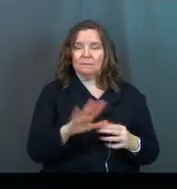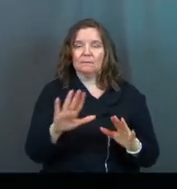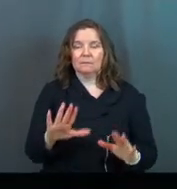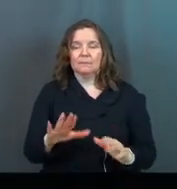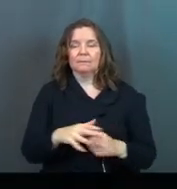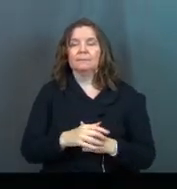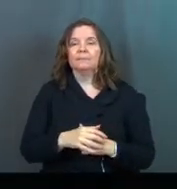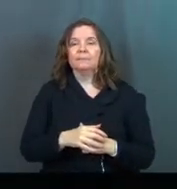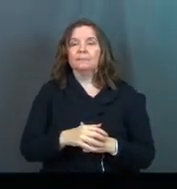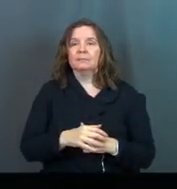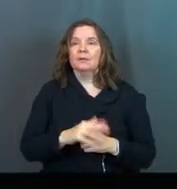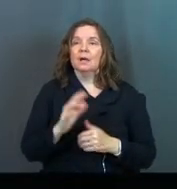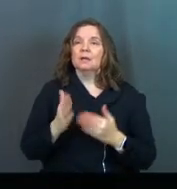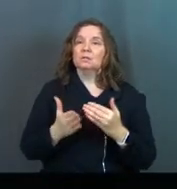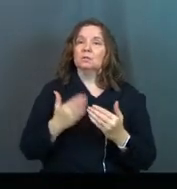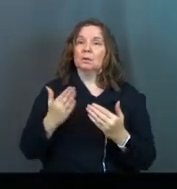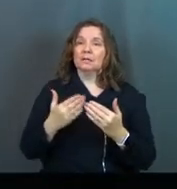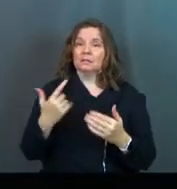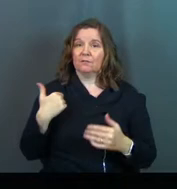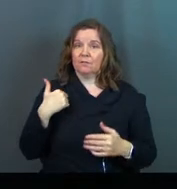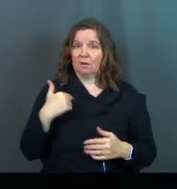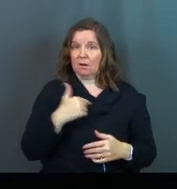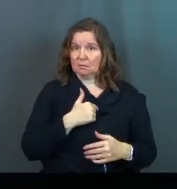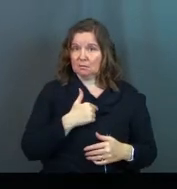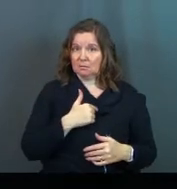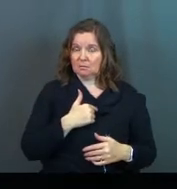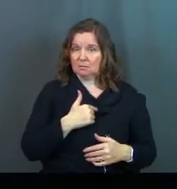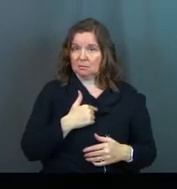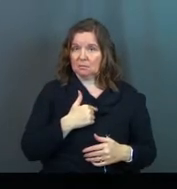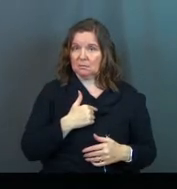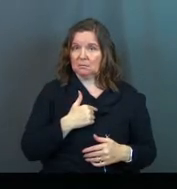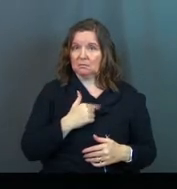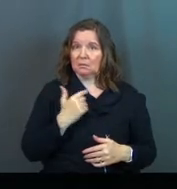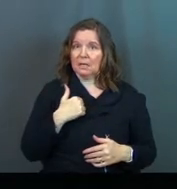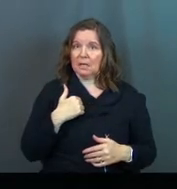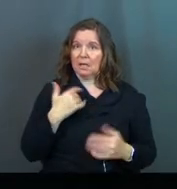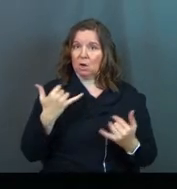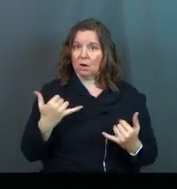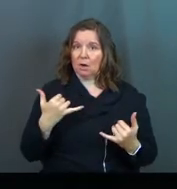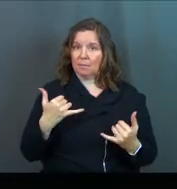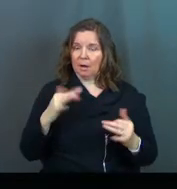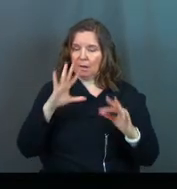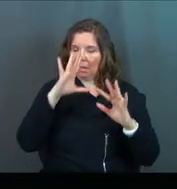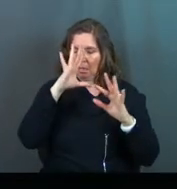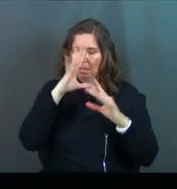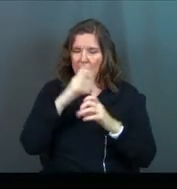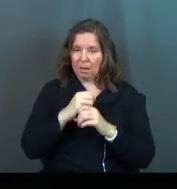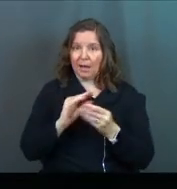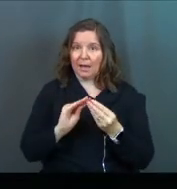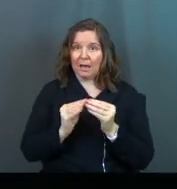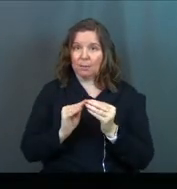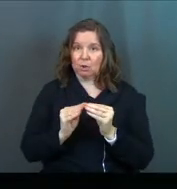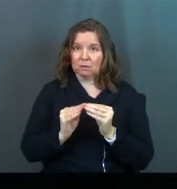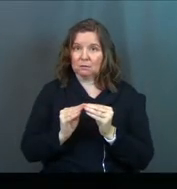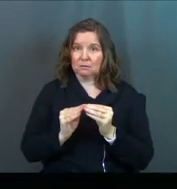See, it's so easy for us in our modern fixation on numbers